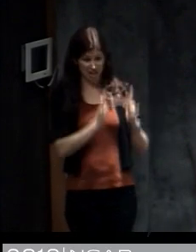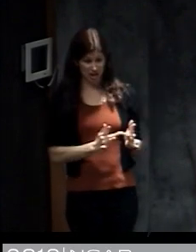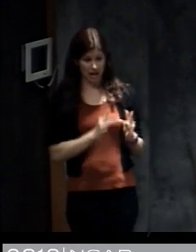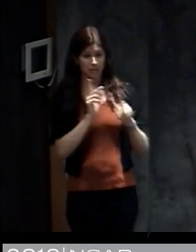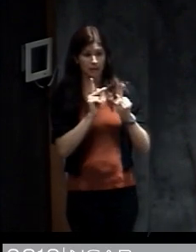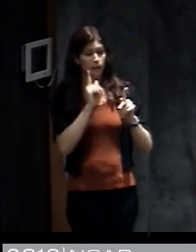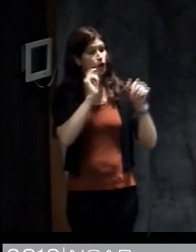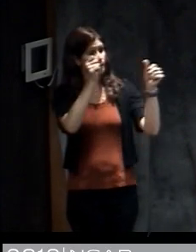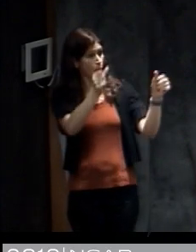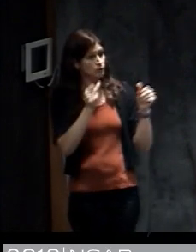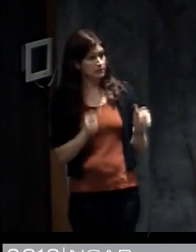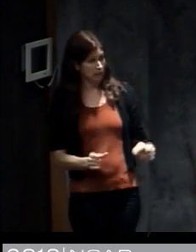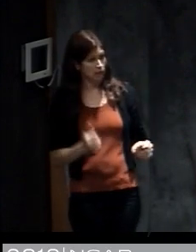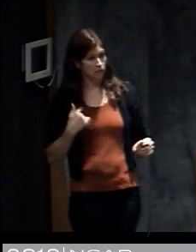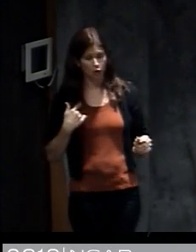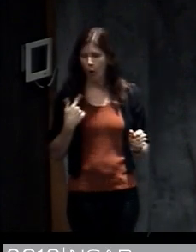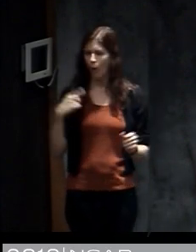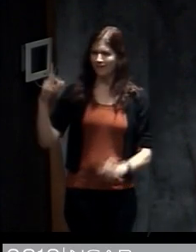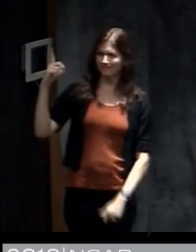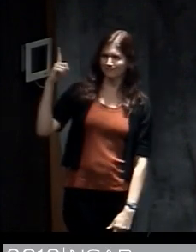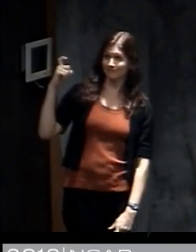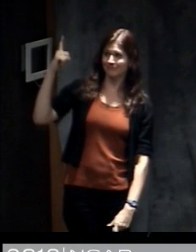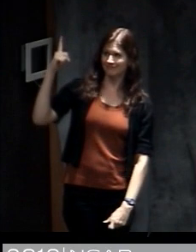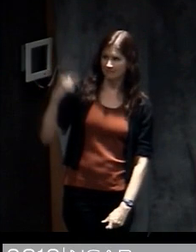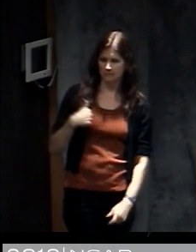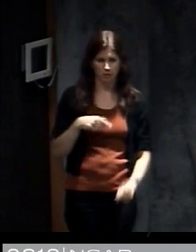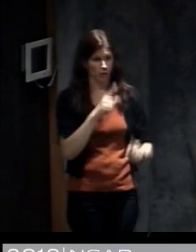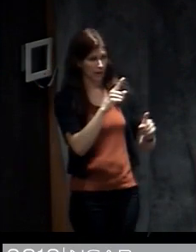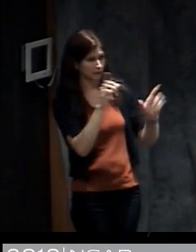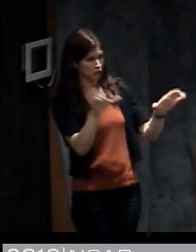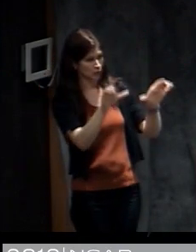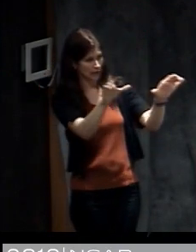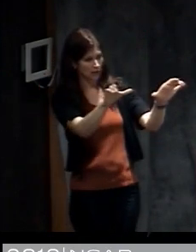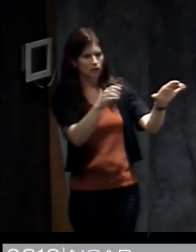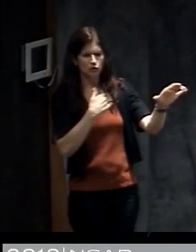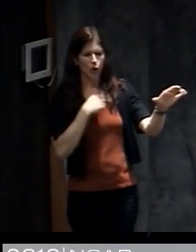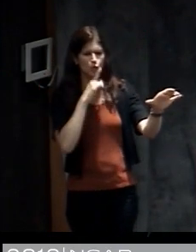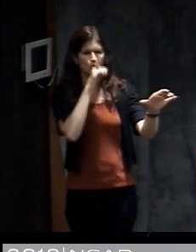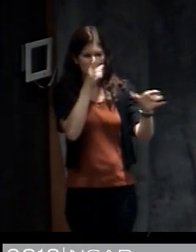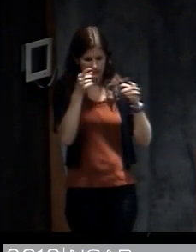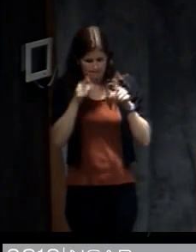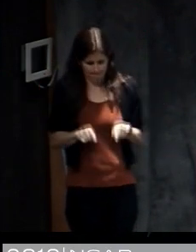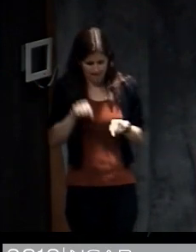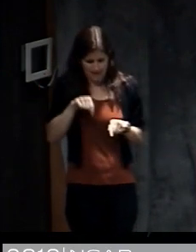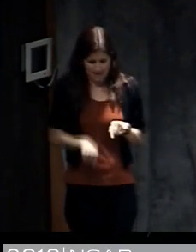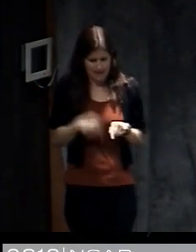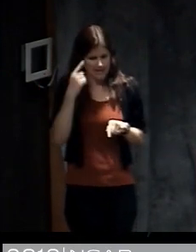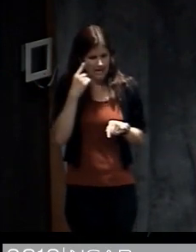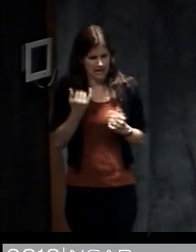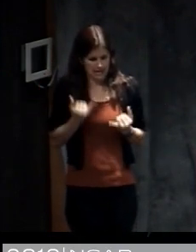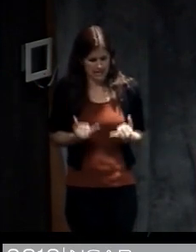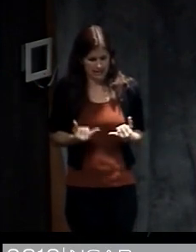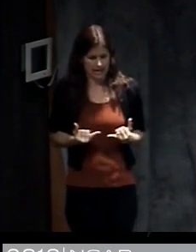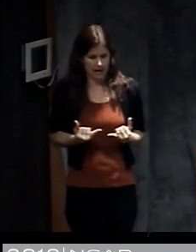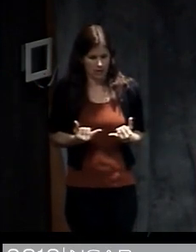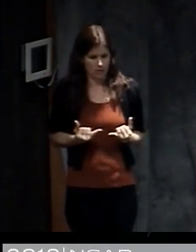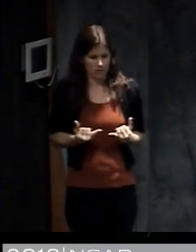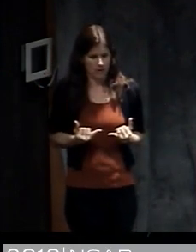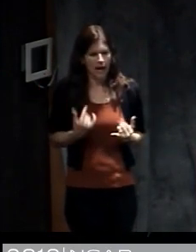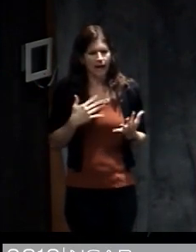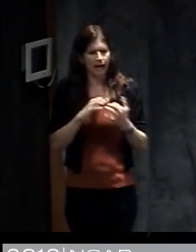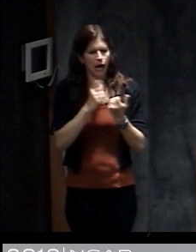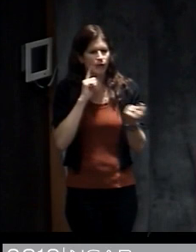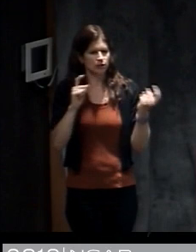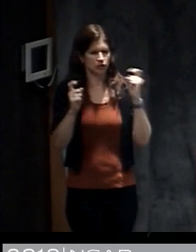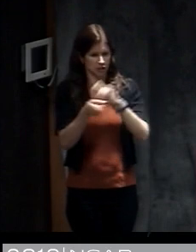what they're doing in real time it provides this lens into what people were actually thinking at the time and how that evolves to the extent that they're telling us that. And so